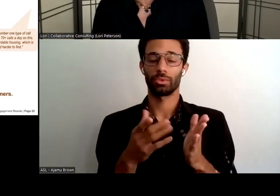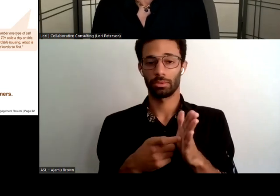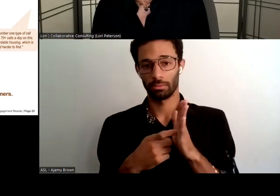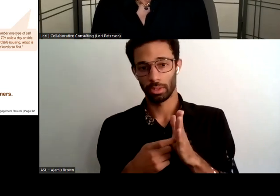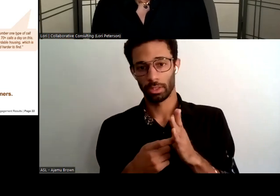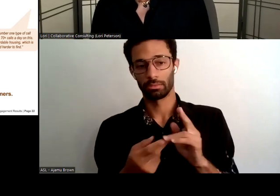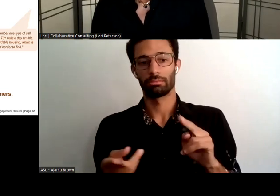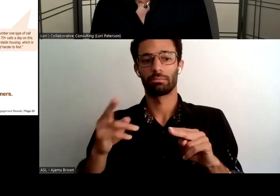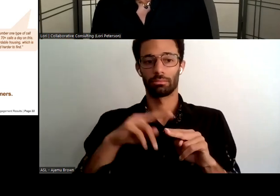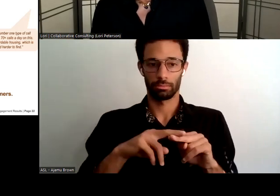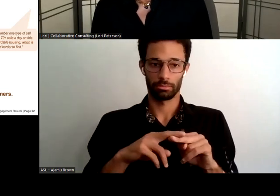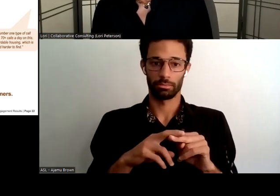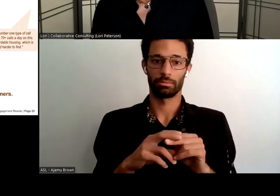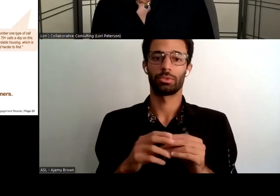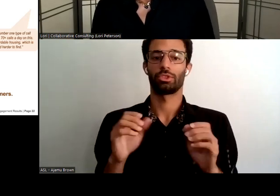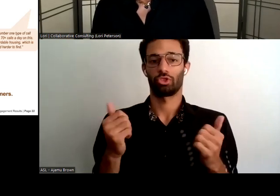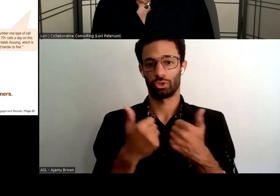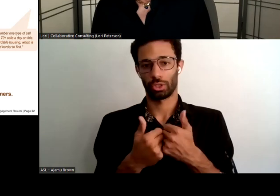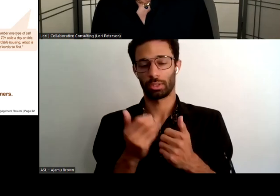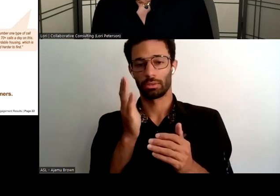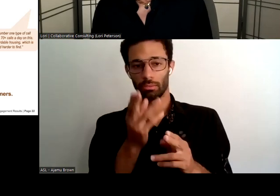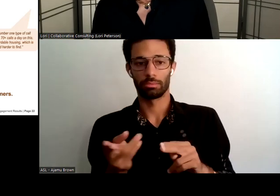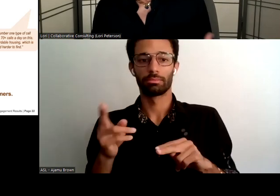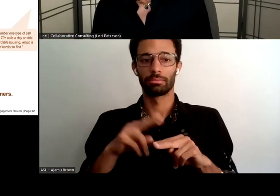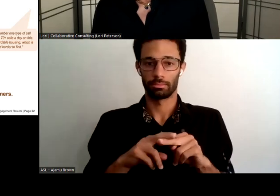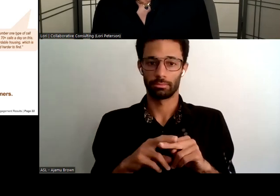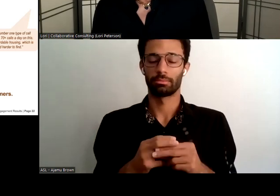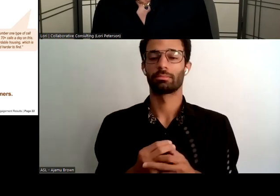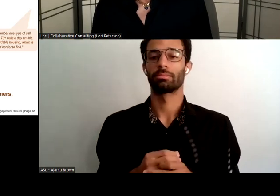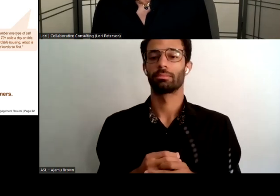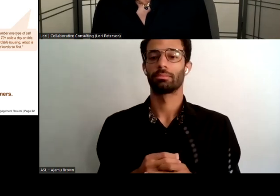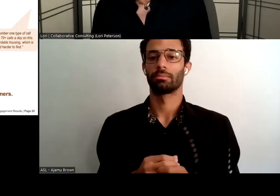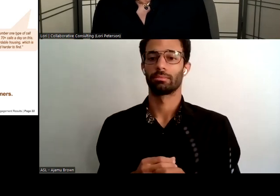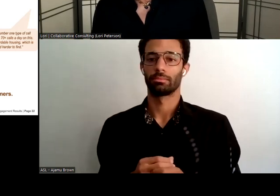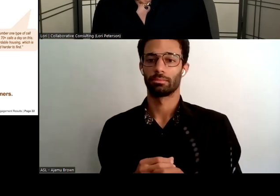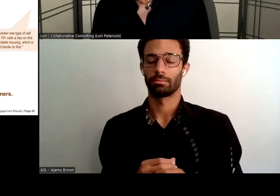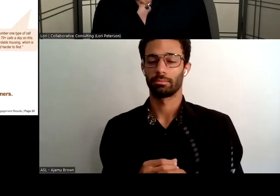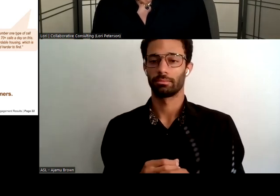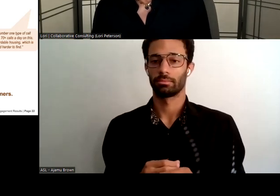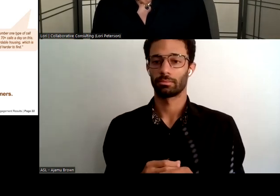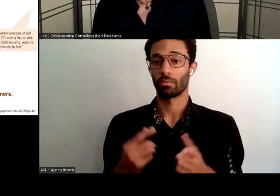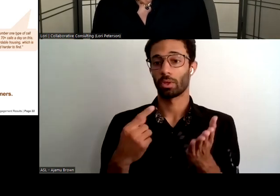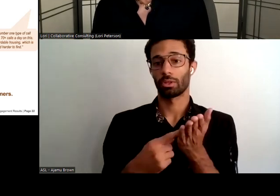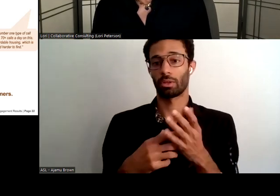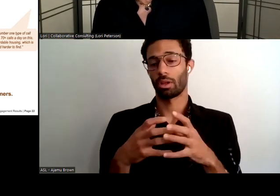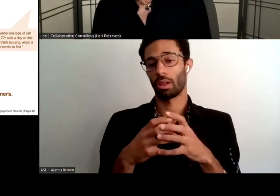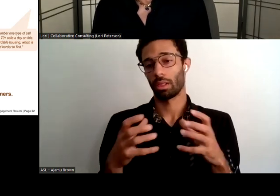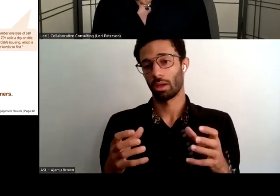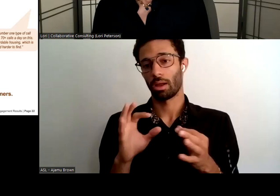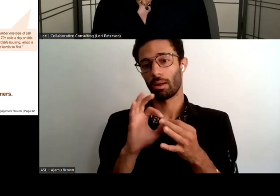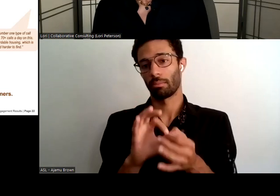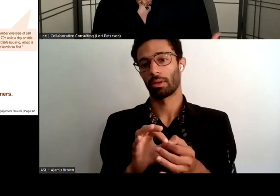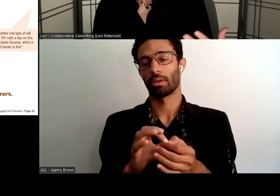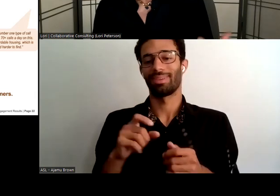deepen interviewees talked a lot about the special specialization that's going to be needed for complex